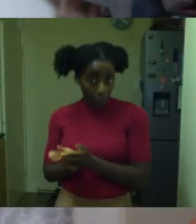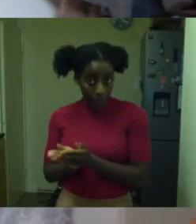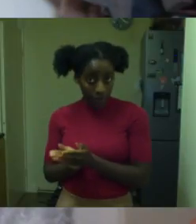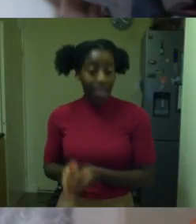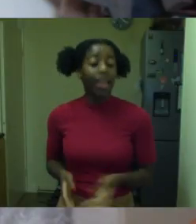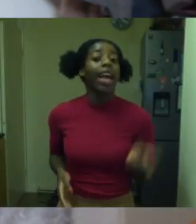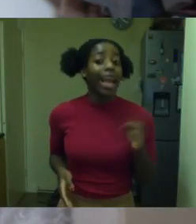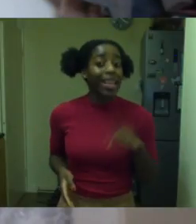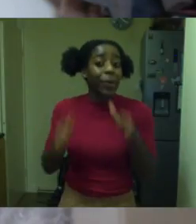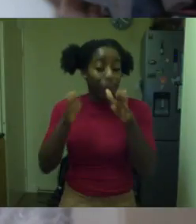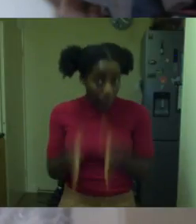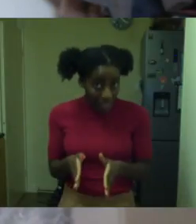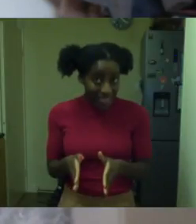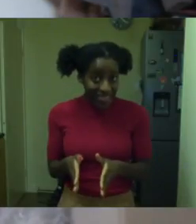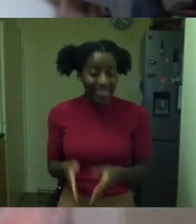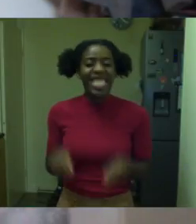need to, um,